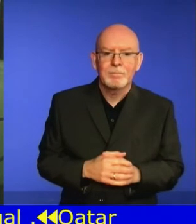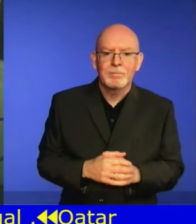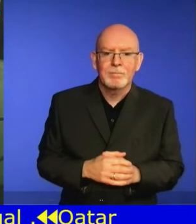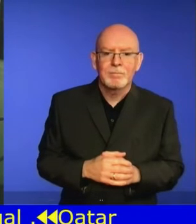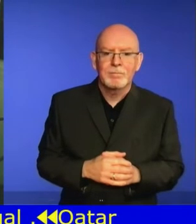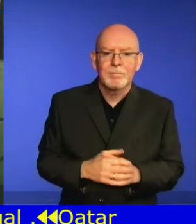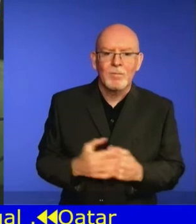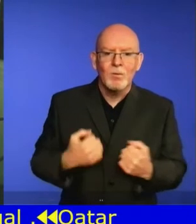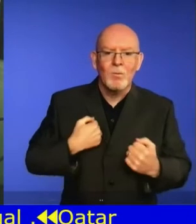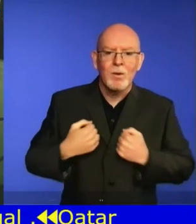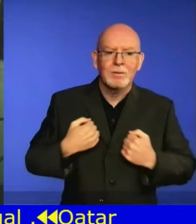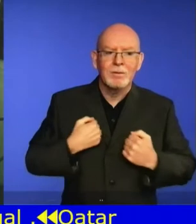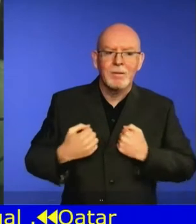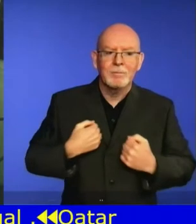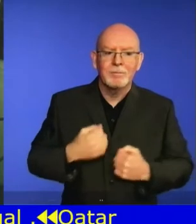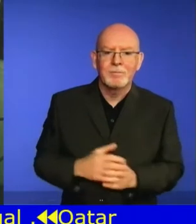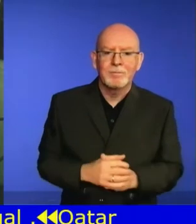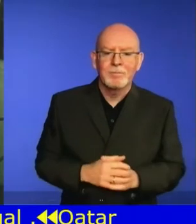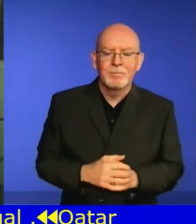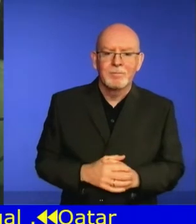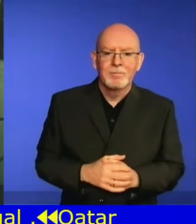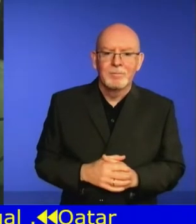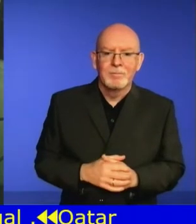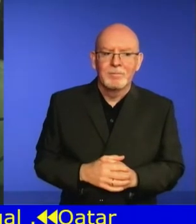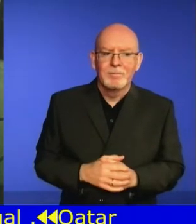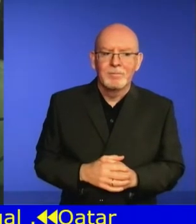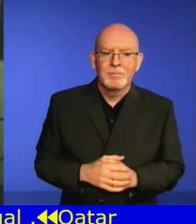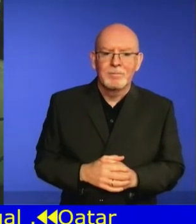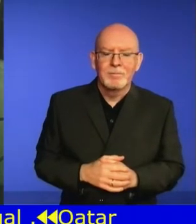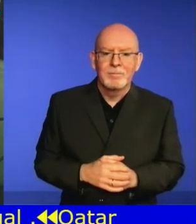San Marino, Marino,